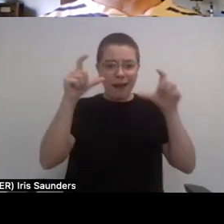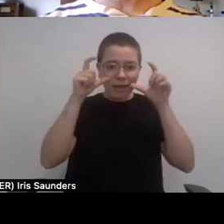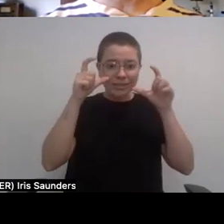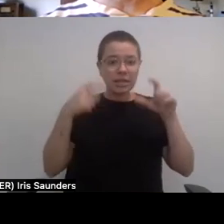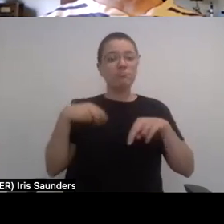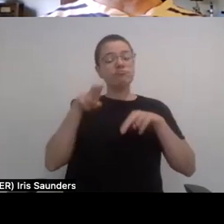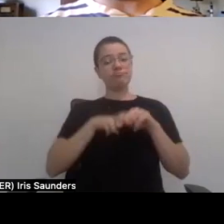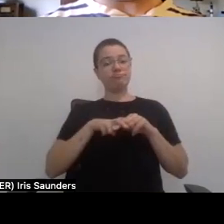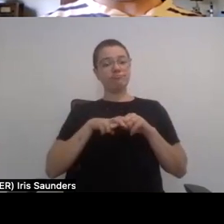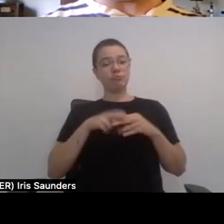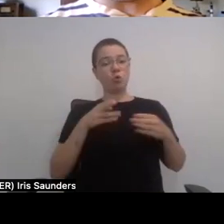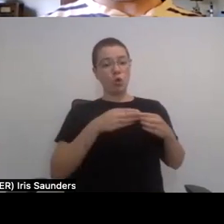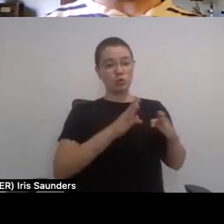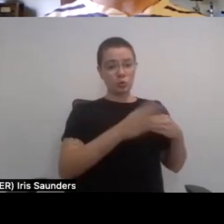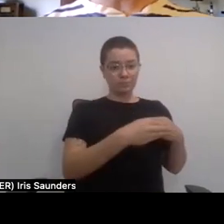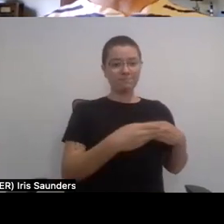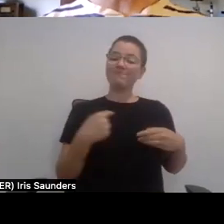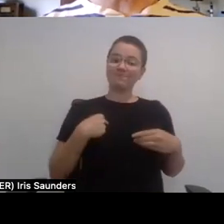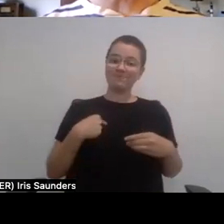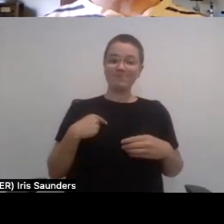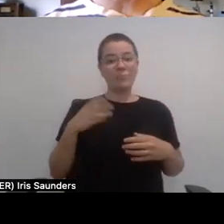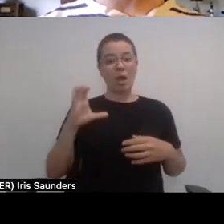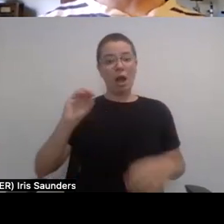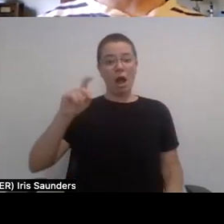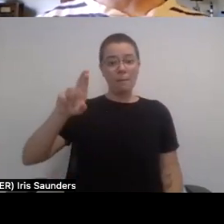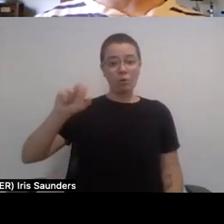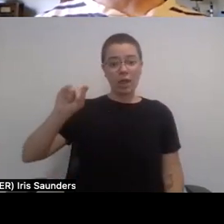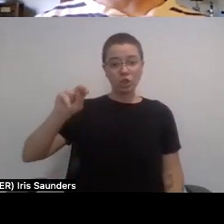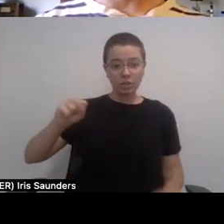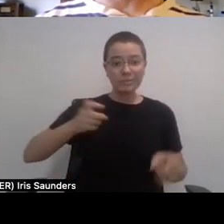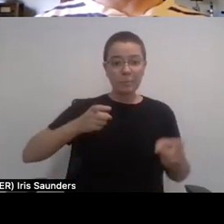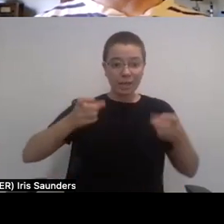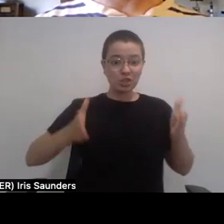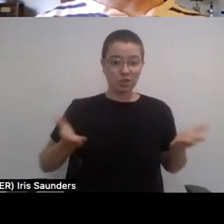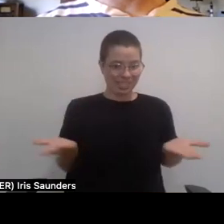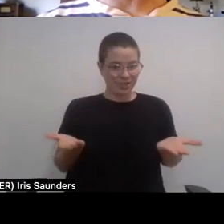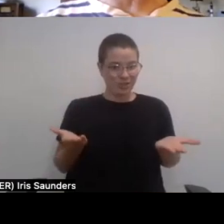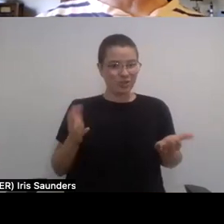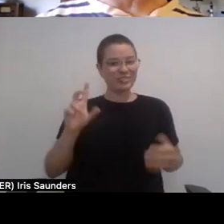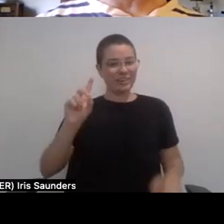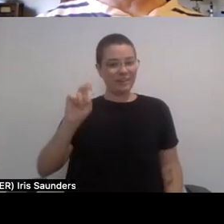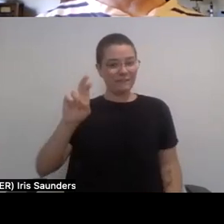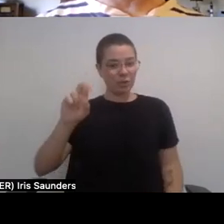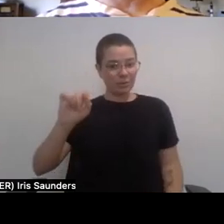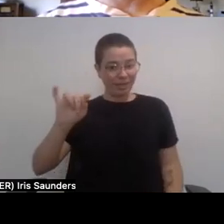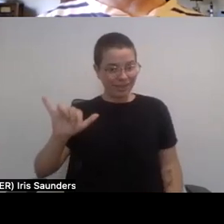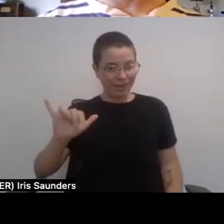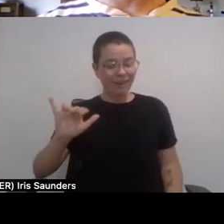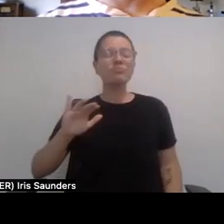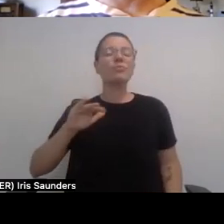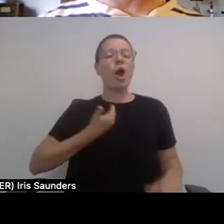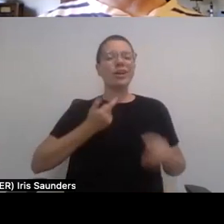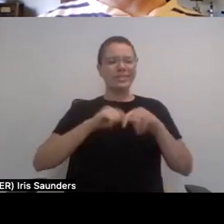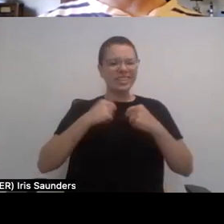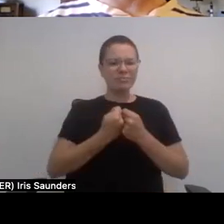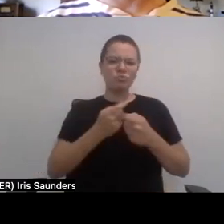of being the operations manager here at DiversAbility, where our Entirely Disabled team works together to elevate disability